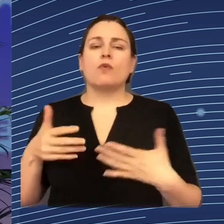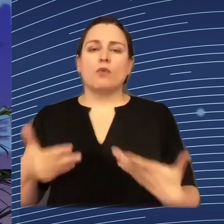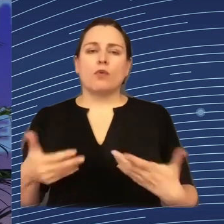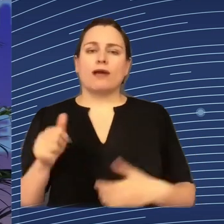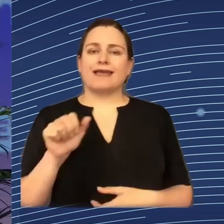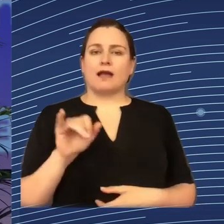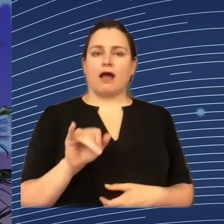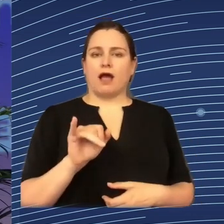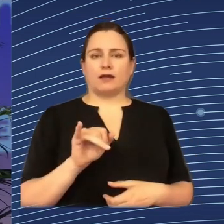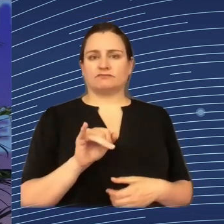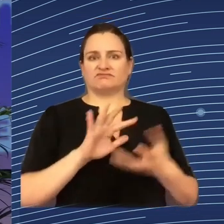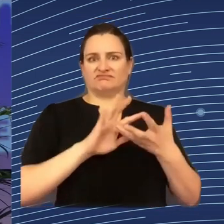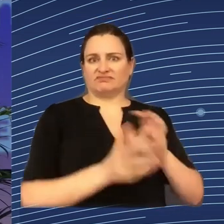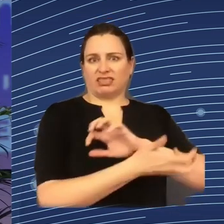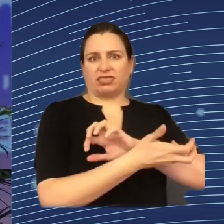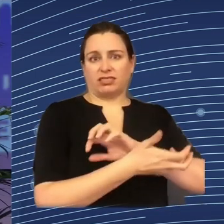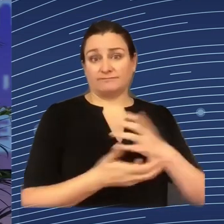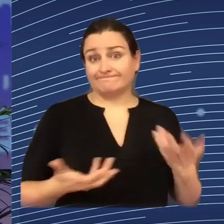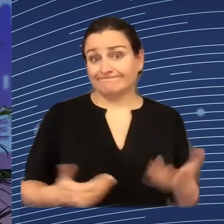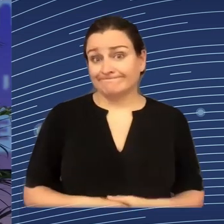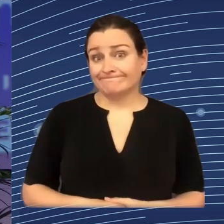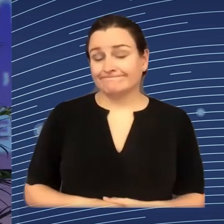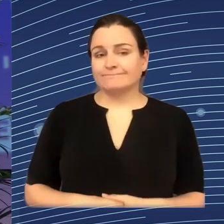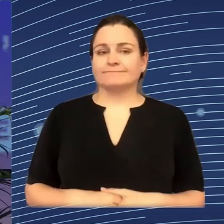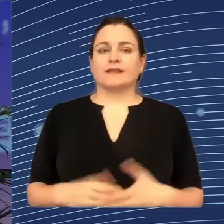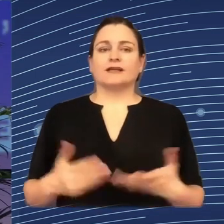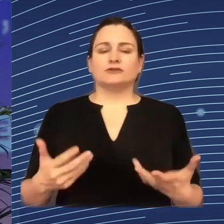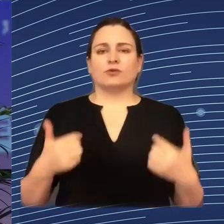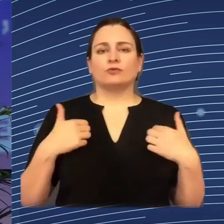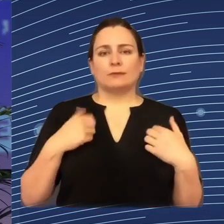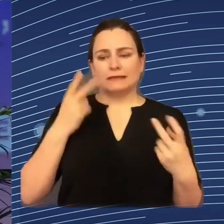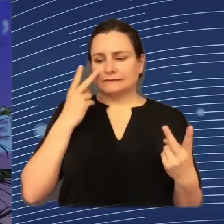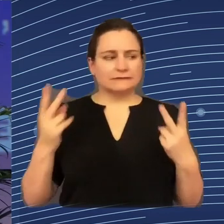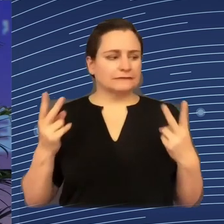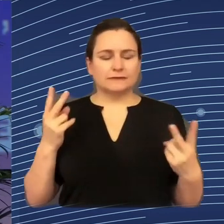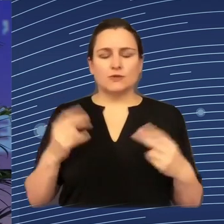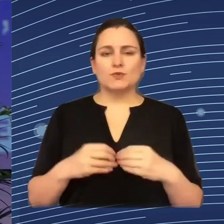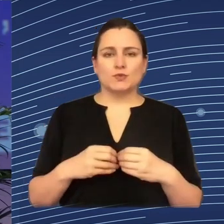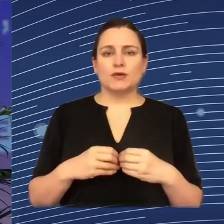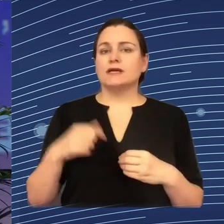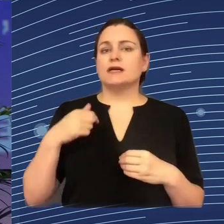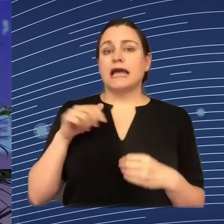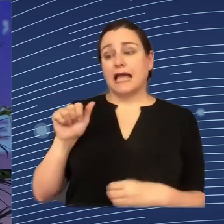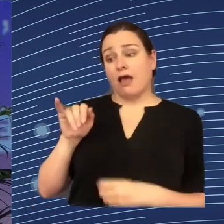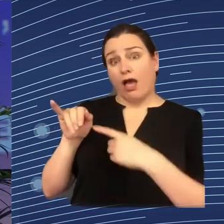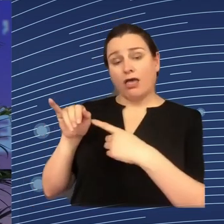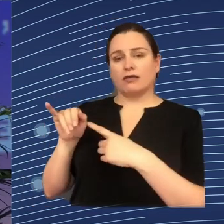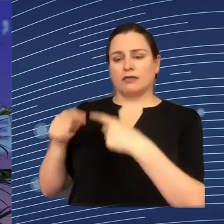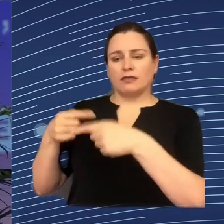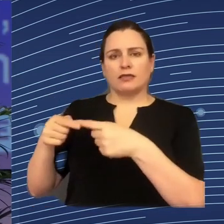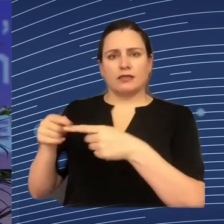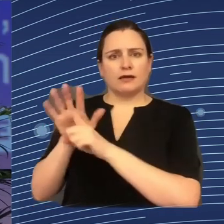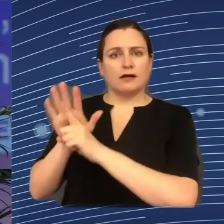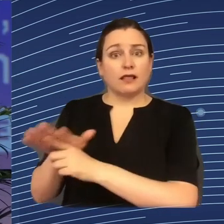we don't think that those tools should be creating a bias or leading into discrimination. So, it's, of course, very important to